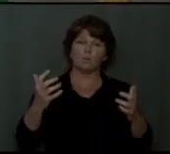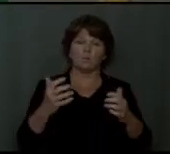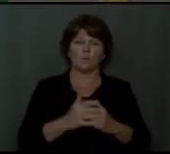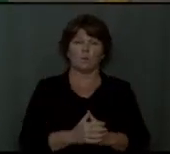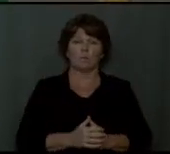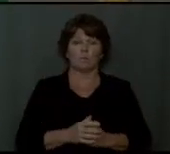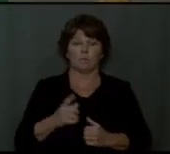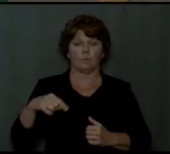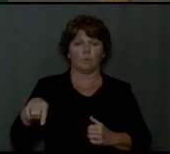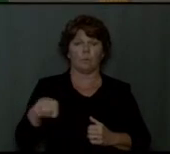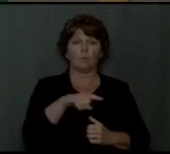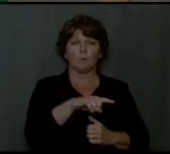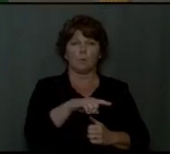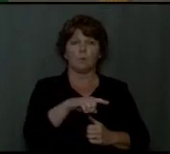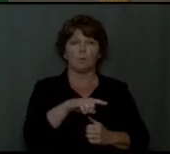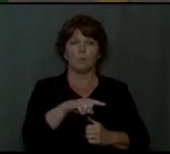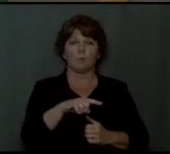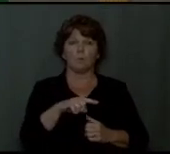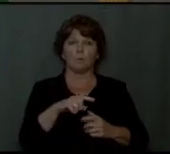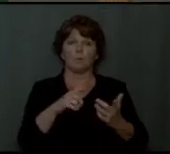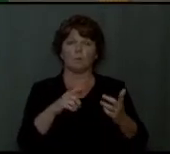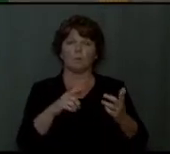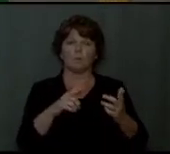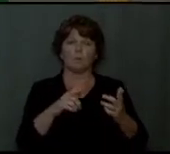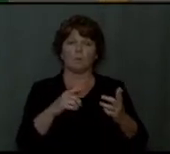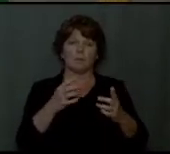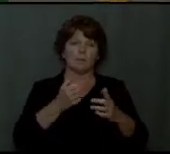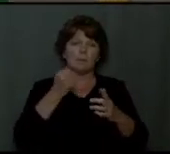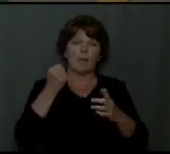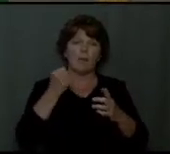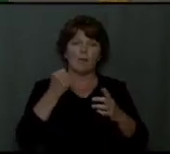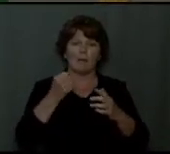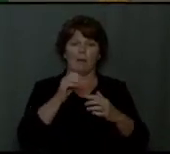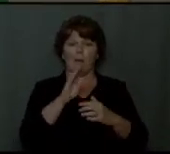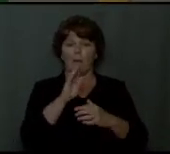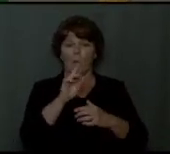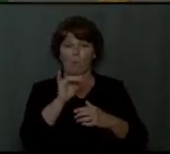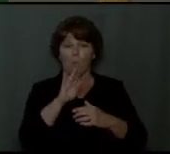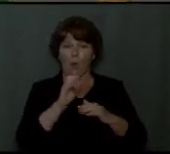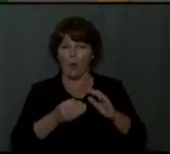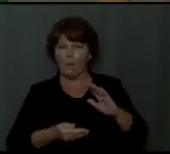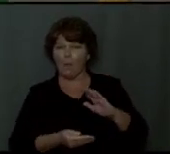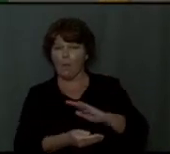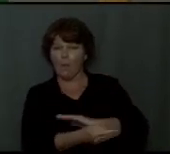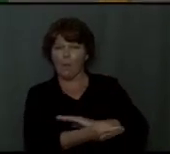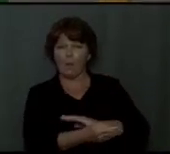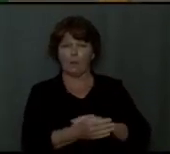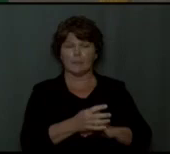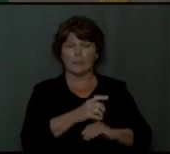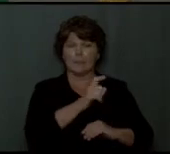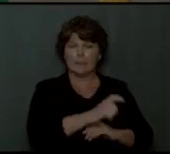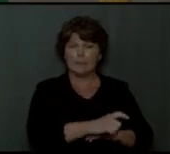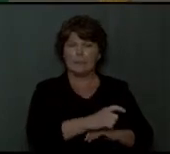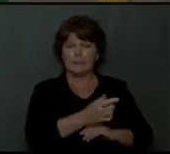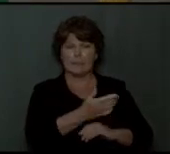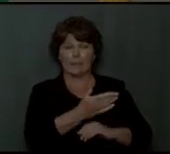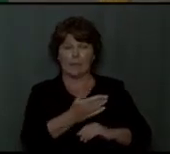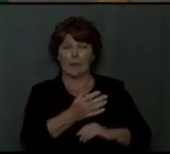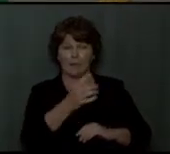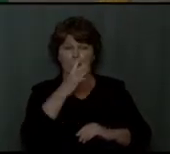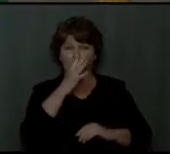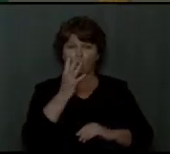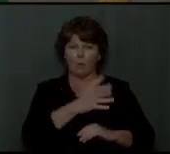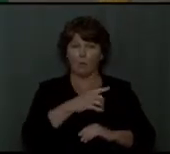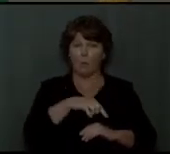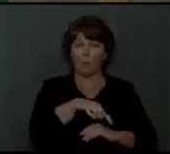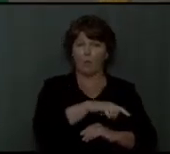You who afflict the righteousness, who take a bribe, and turn aside the needy in the gate. Therefore,